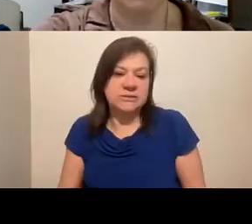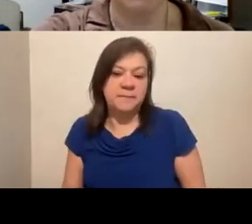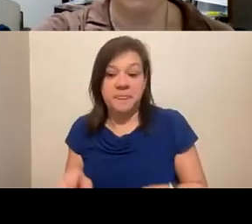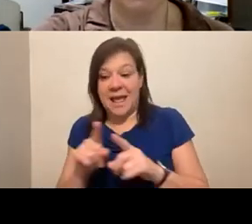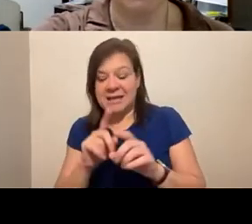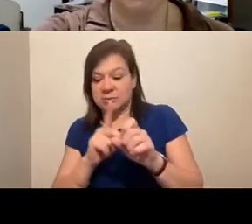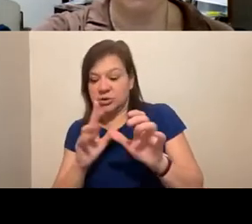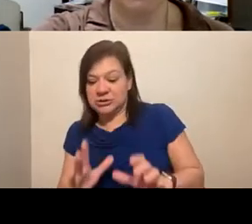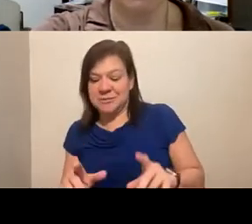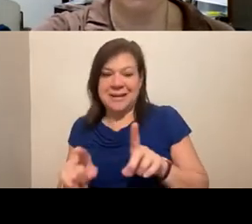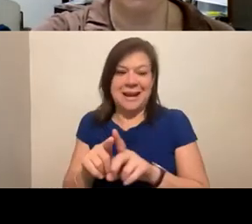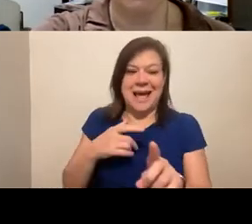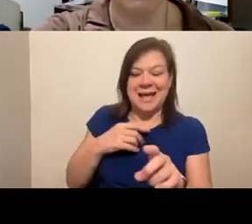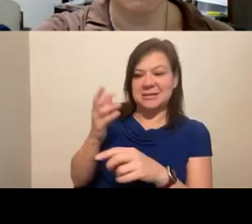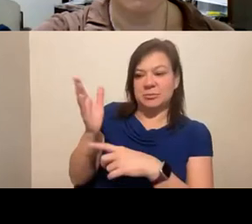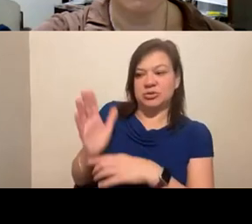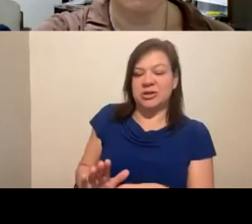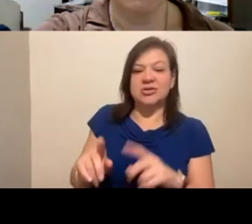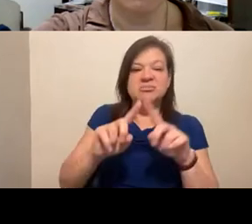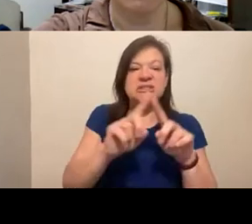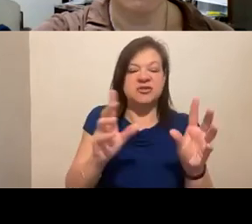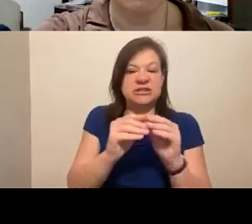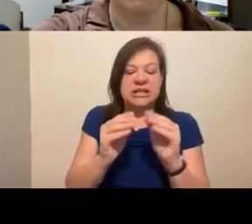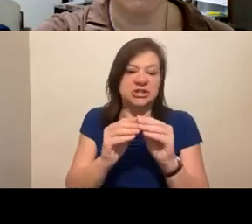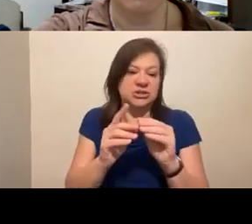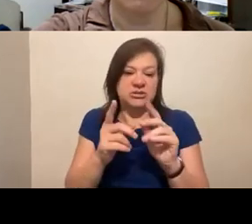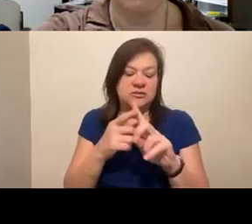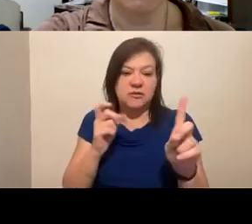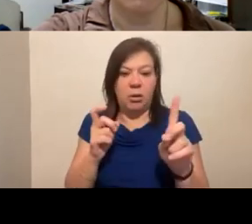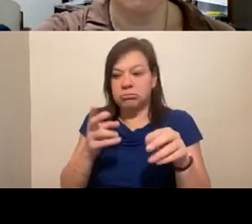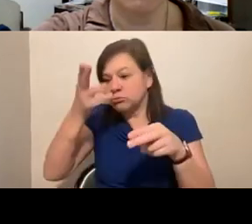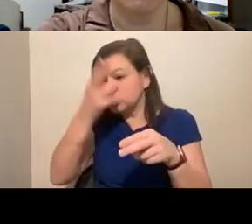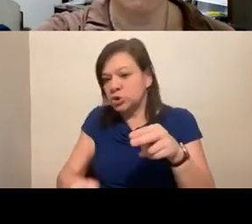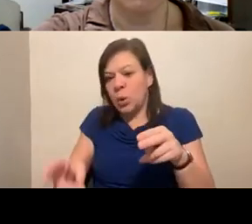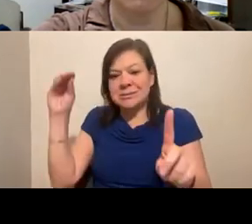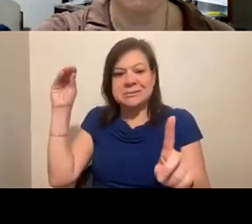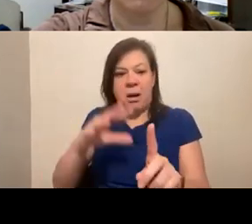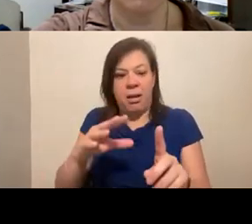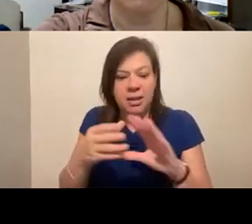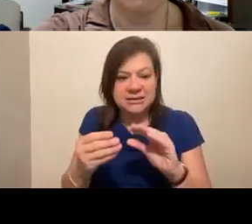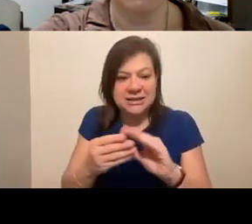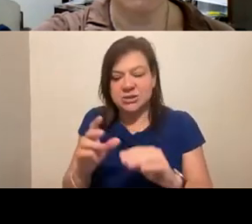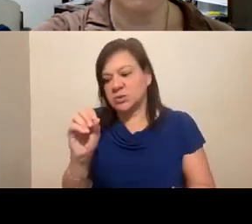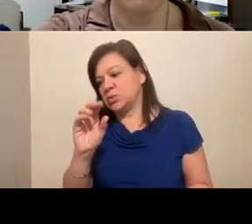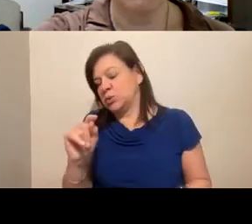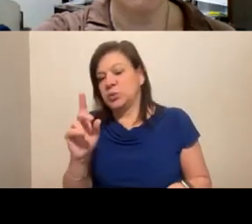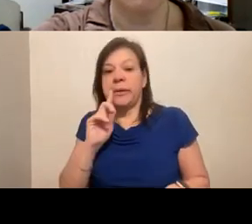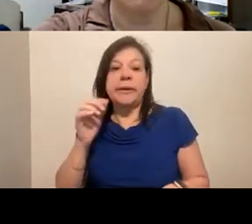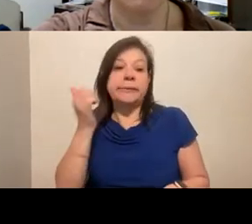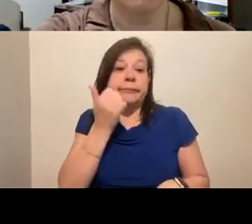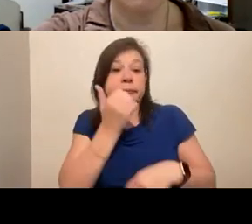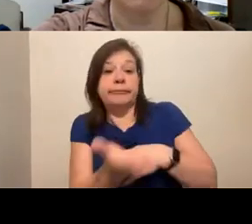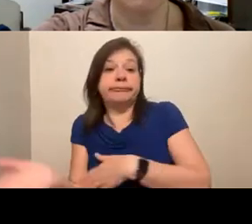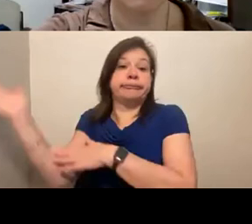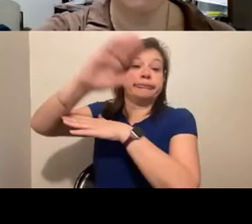attendee and as a presenter, a number of different sessions, everything from the very short spotlight sessions to the, you know, day-long capacity building